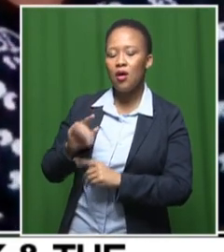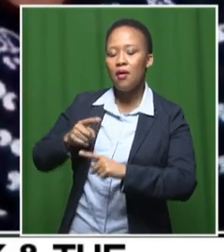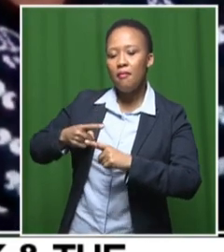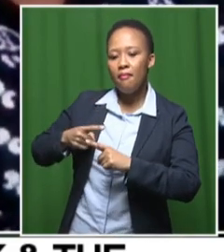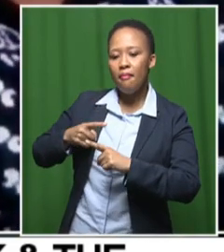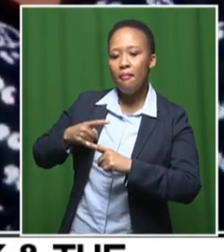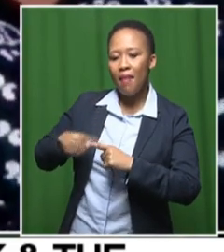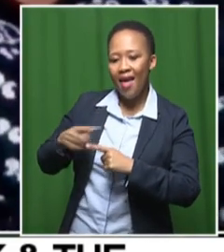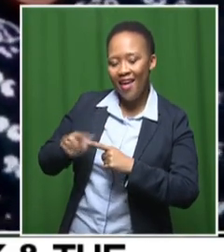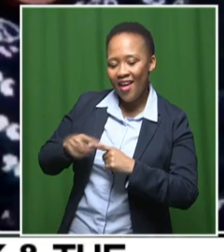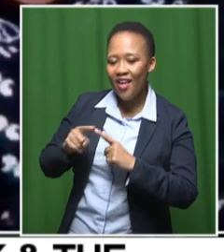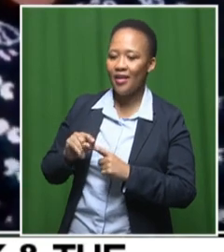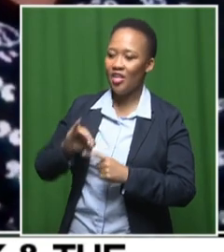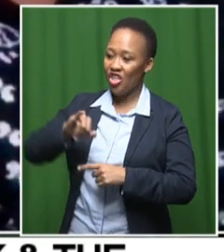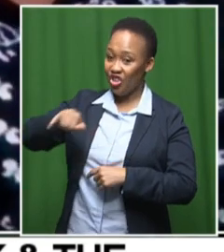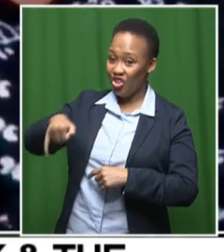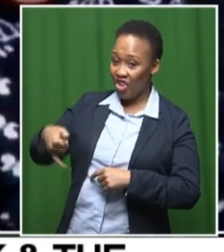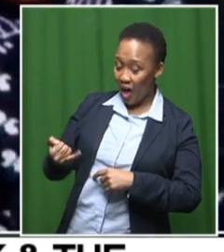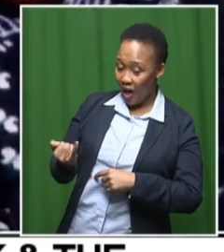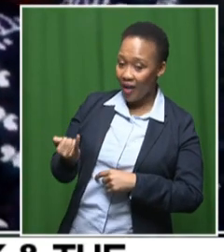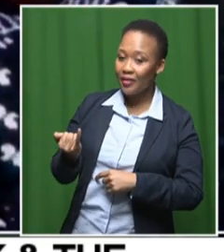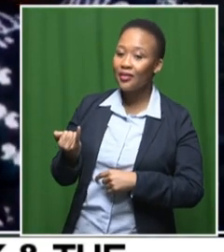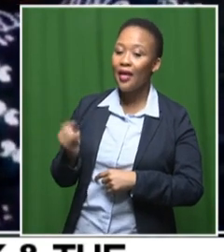-suffering mother. Tell us more about this.